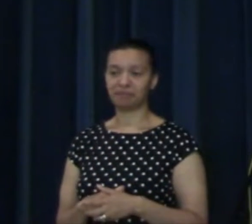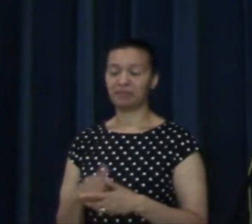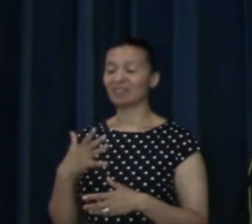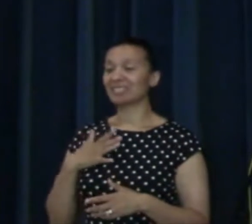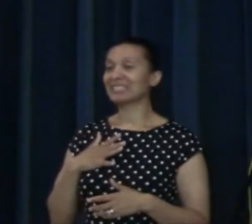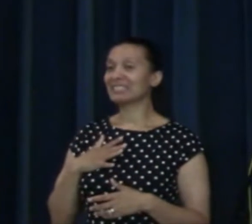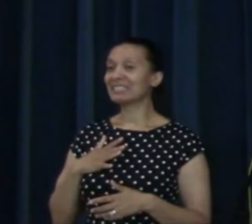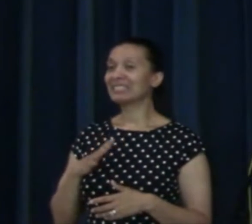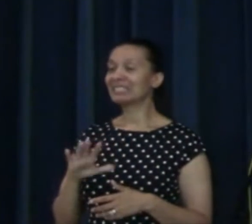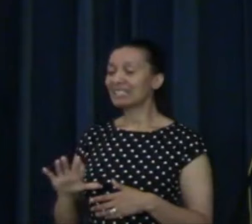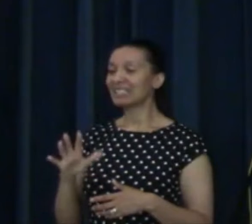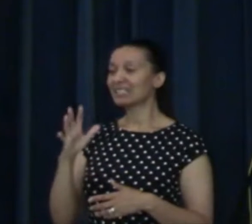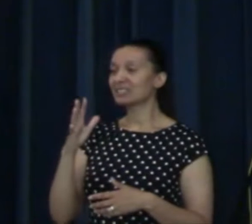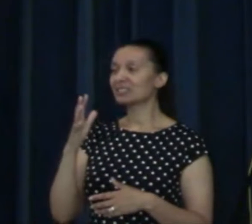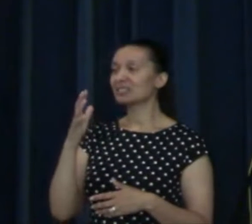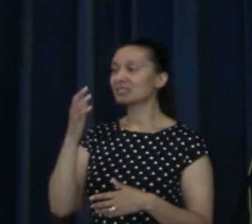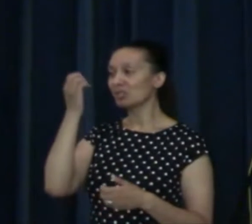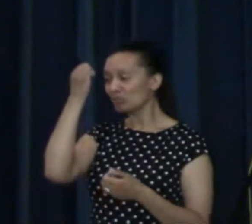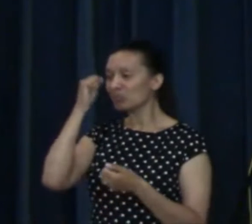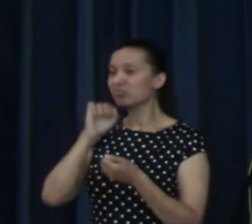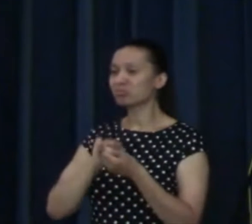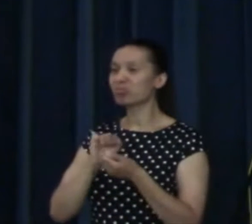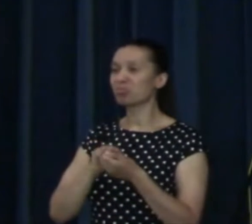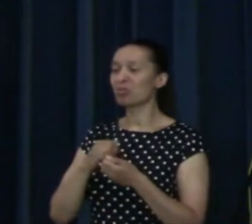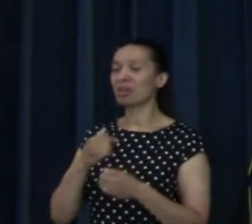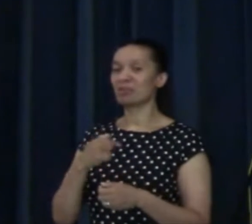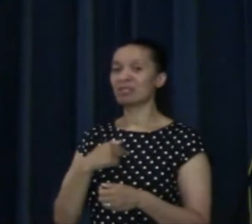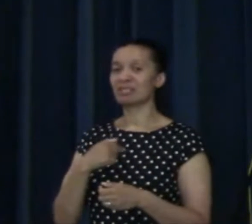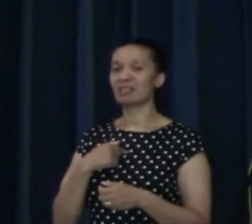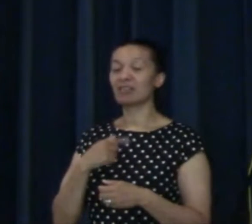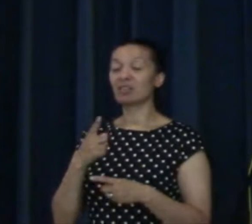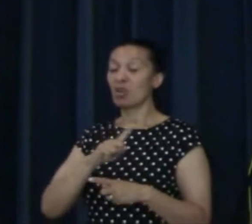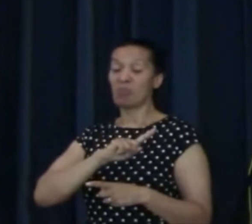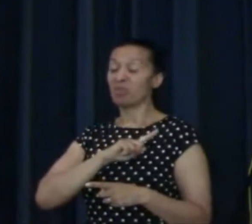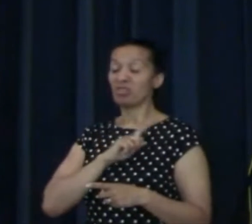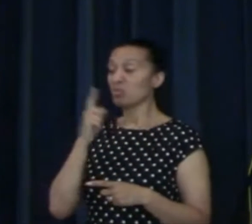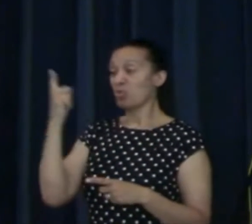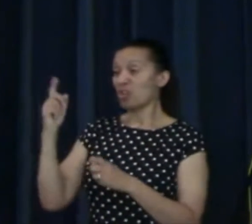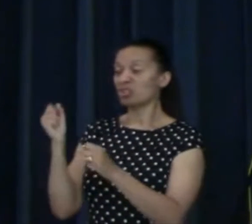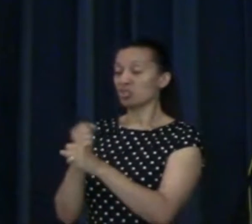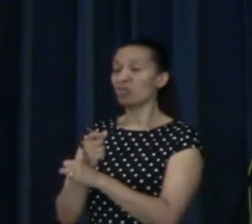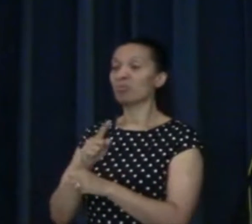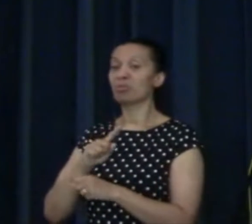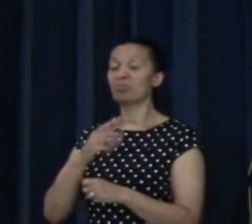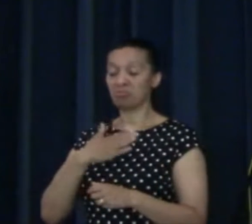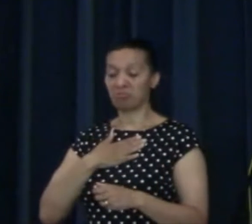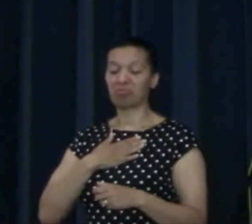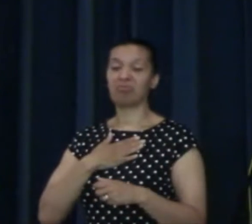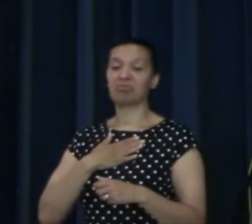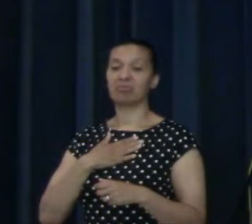And I needed to remind myself of that. Not because of anything God's done, but because of how I am.